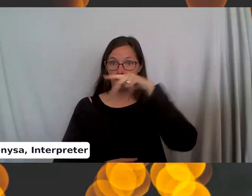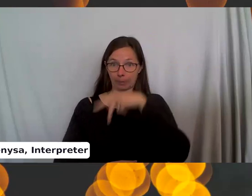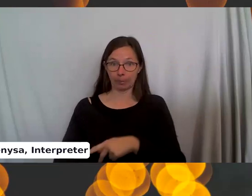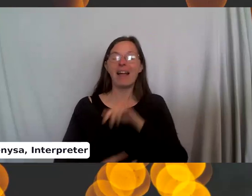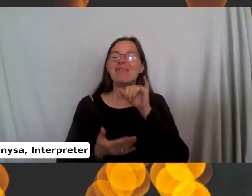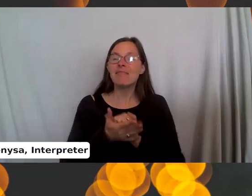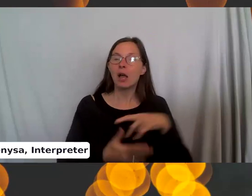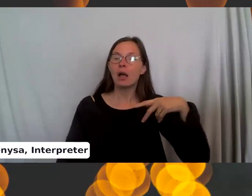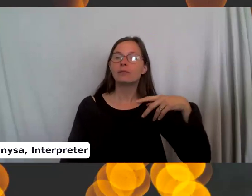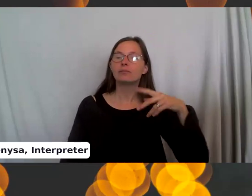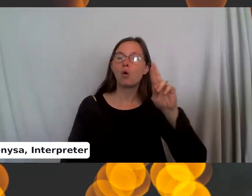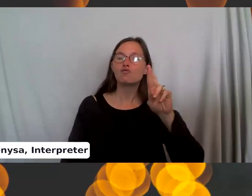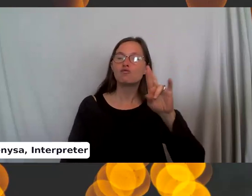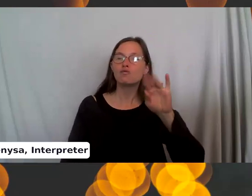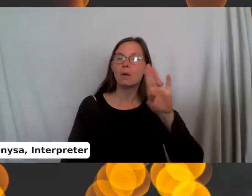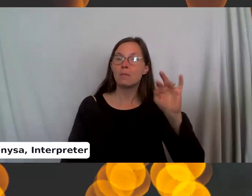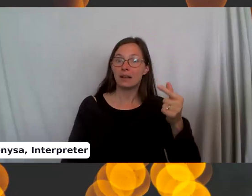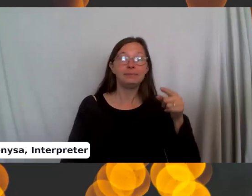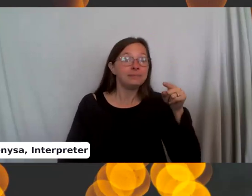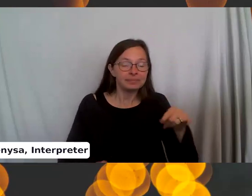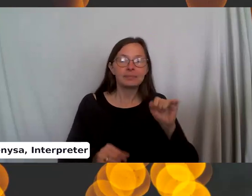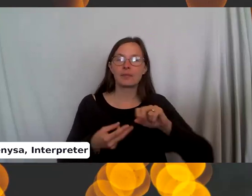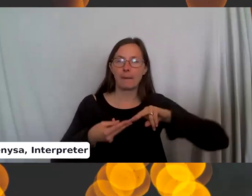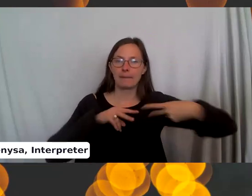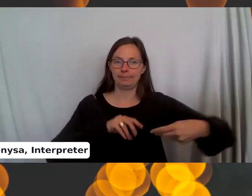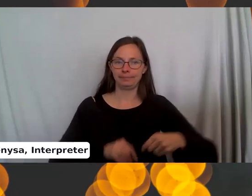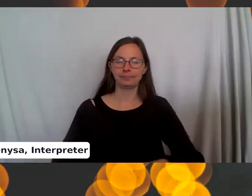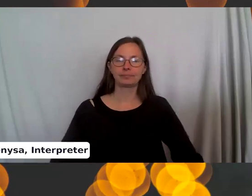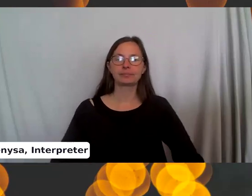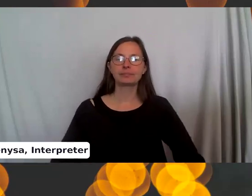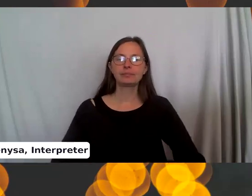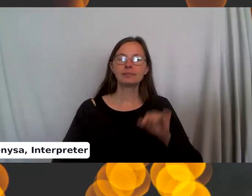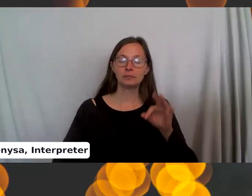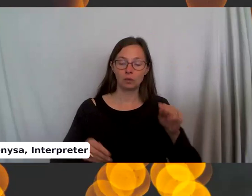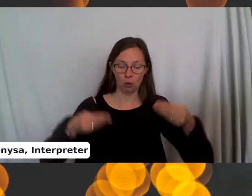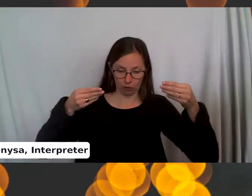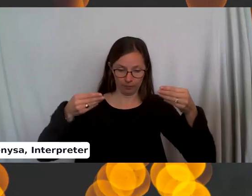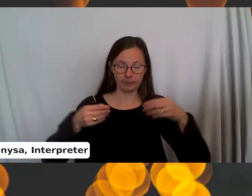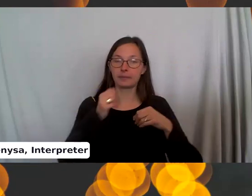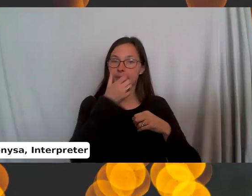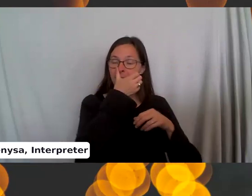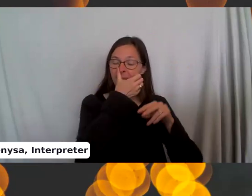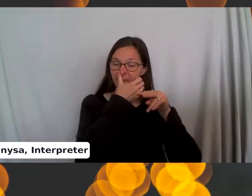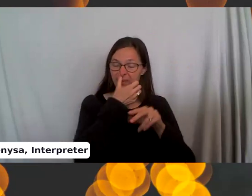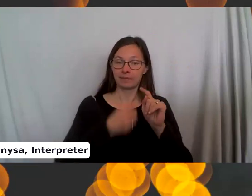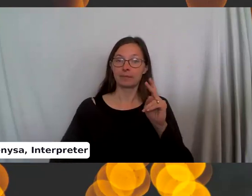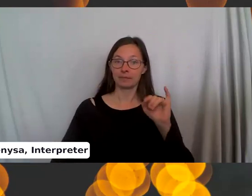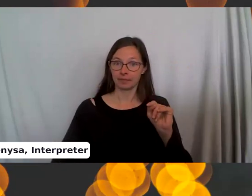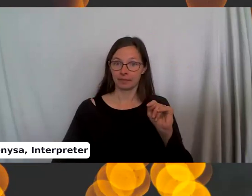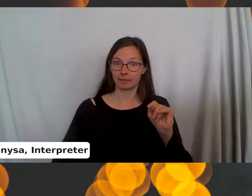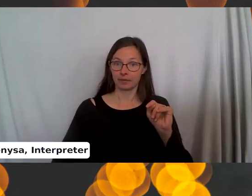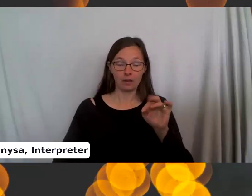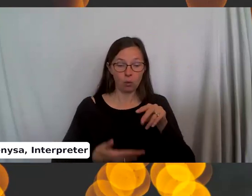This is the opposite. So if you're looking at a knit stitch, you will purl it.